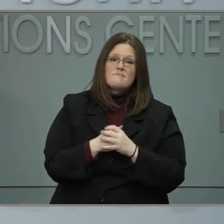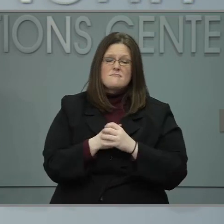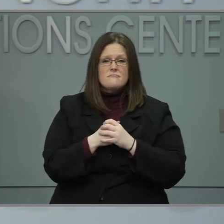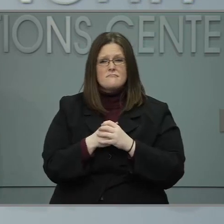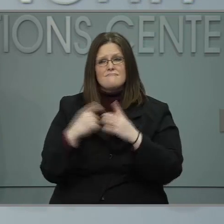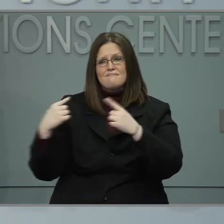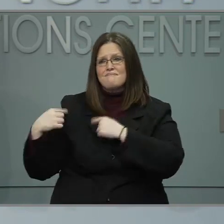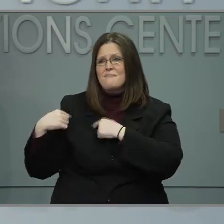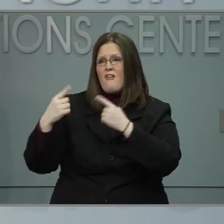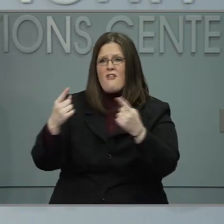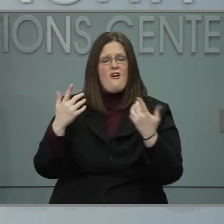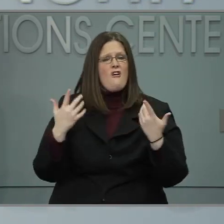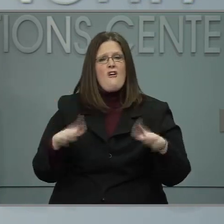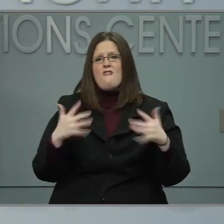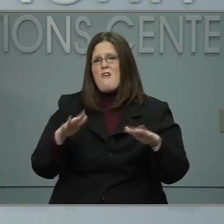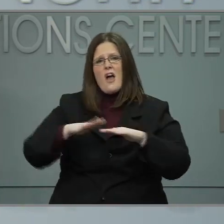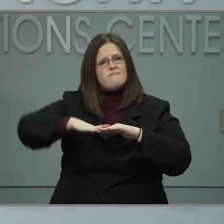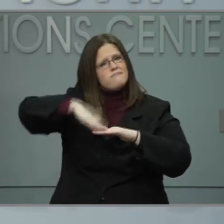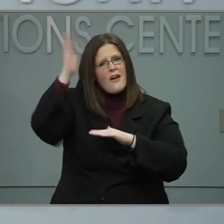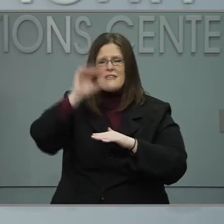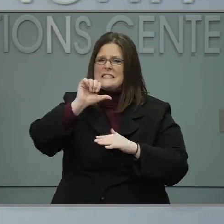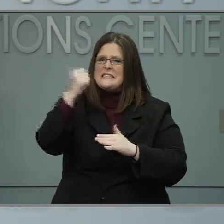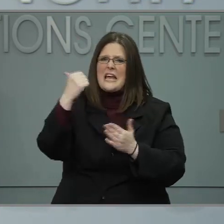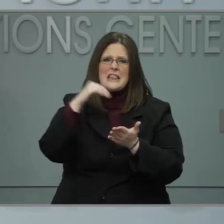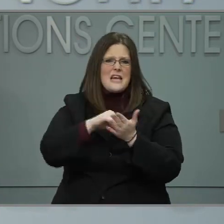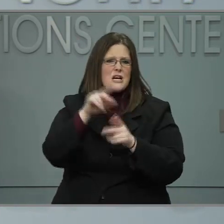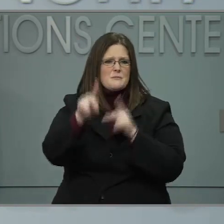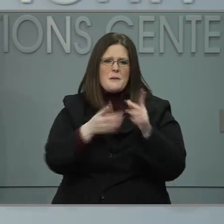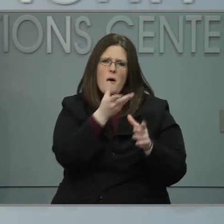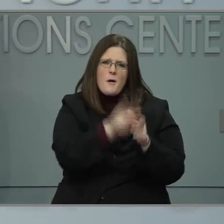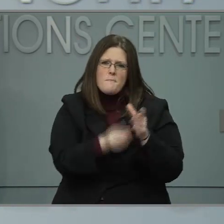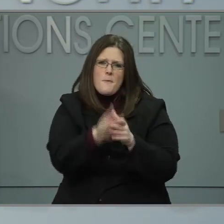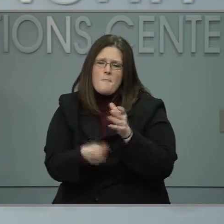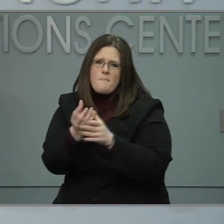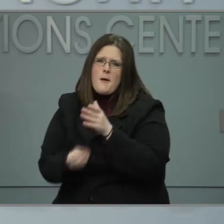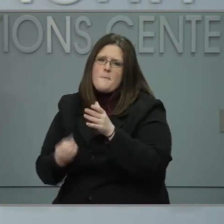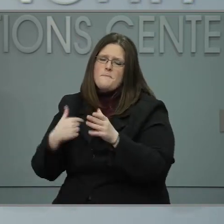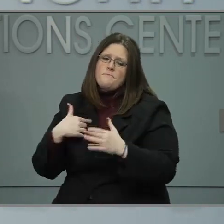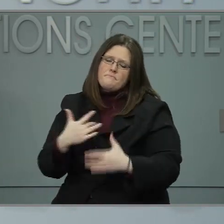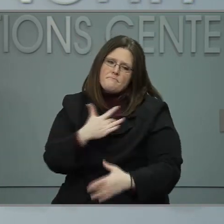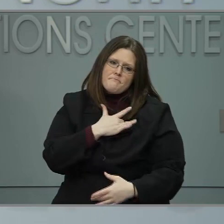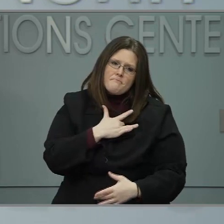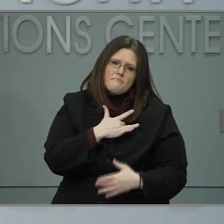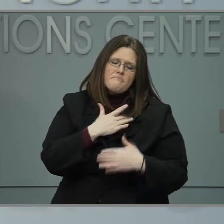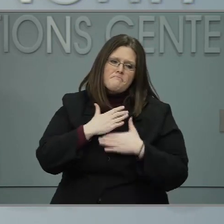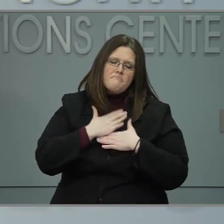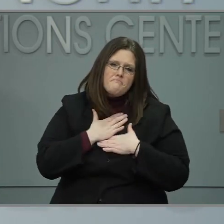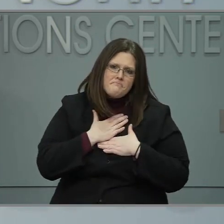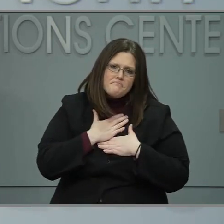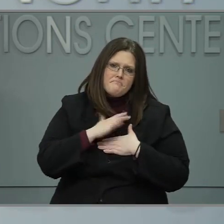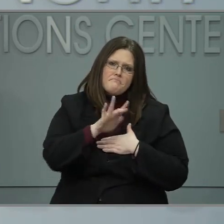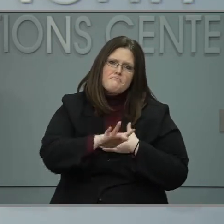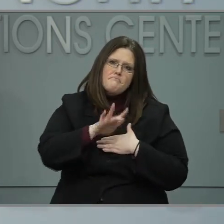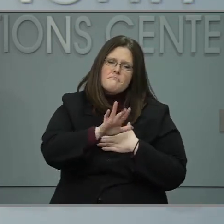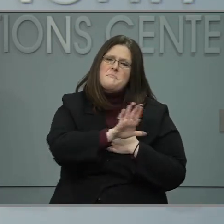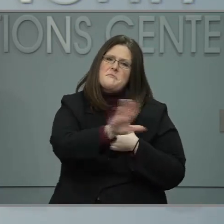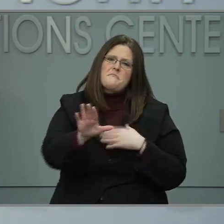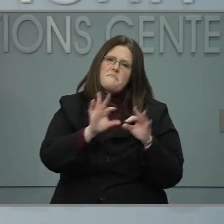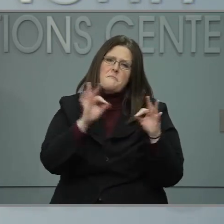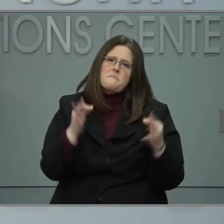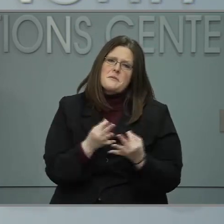North Carolina to this virus and my heartfelt sympathies go out to their families. Our health departments,